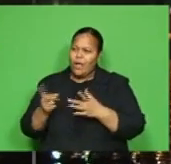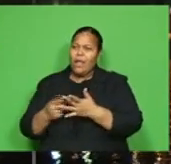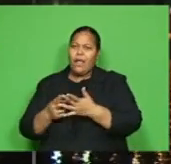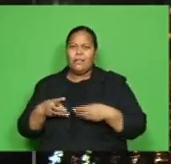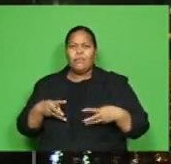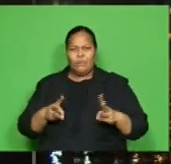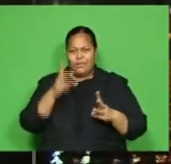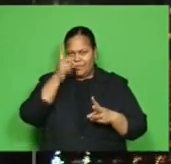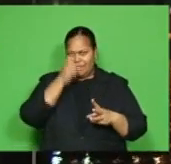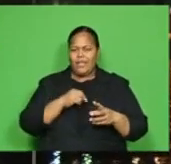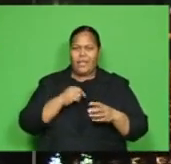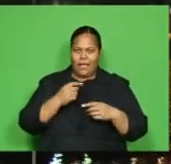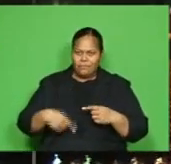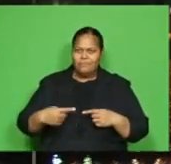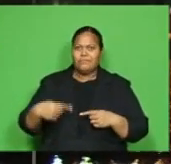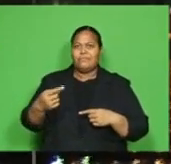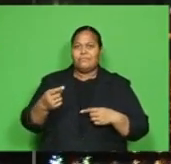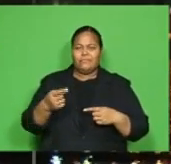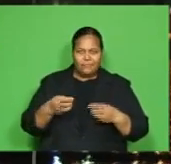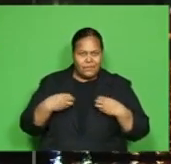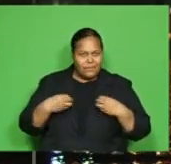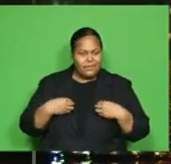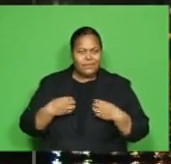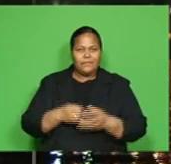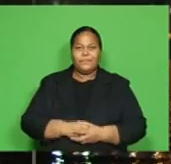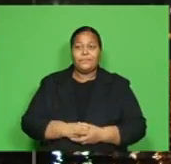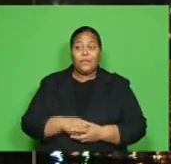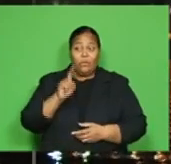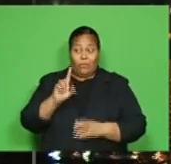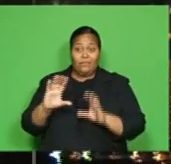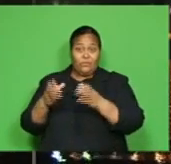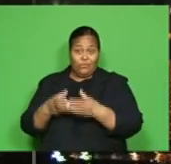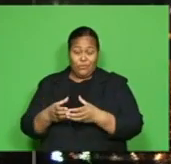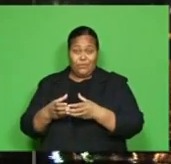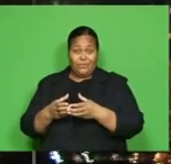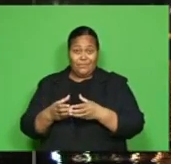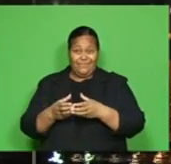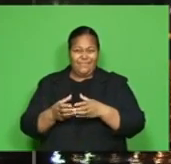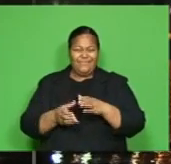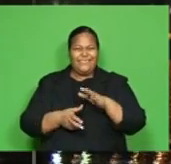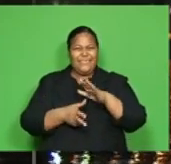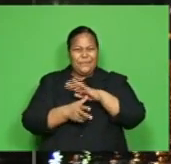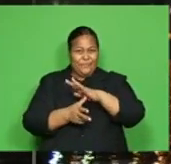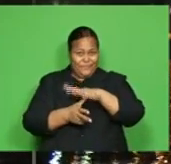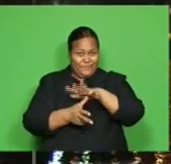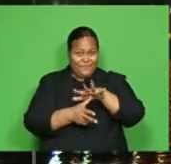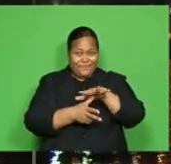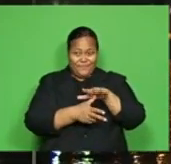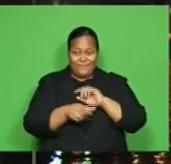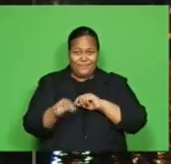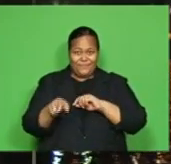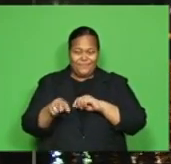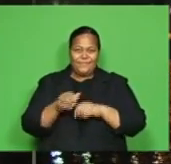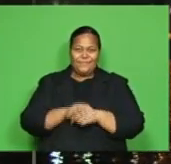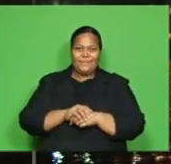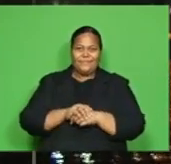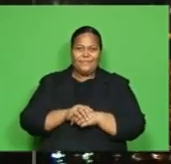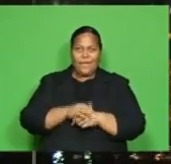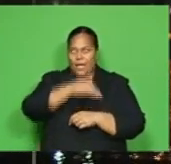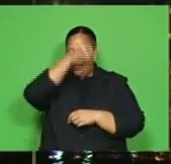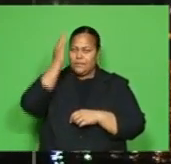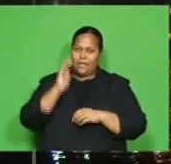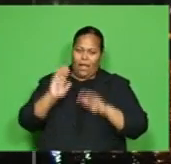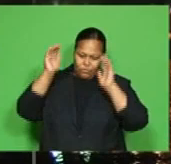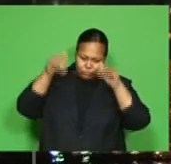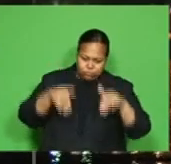the downturn period. One of them is the Joyce Aviation Group, who operate heli tours and tandem skydive. Today, the Nandi